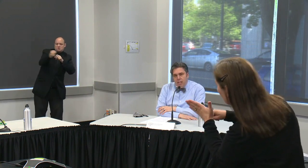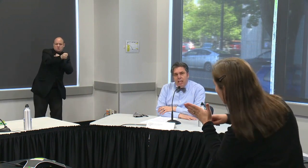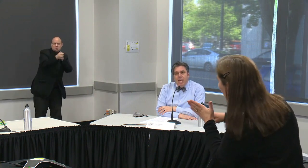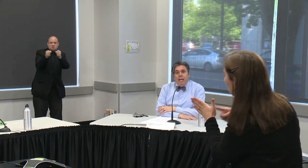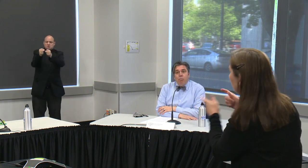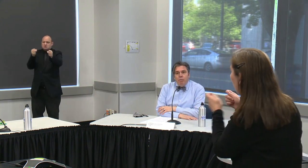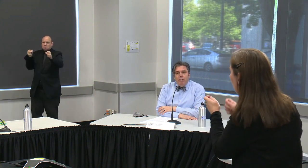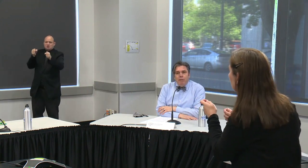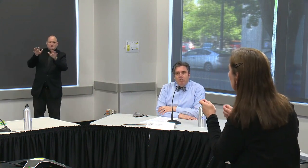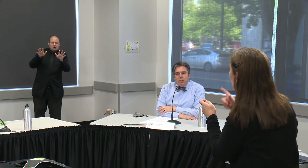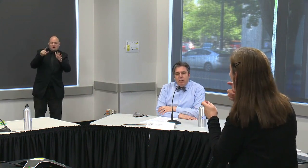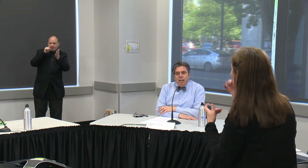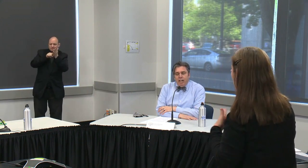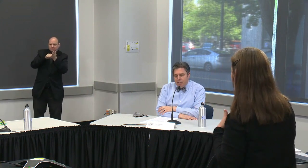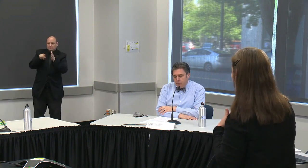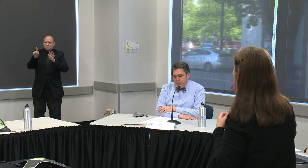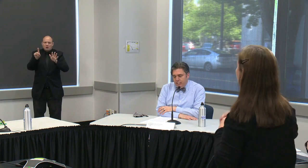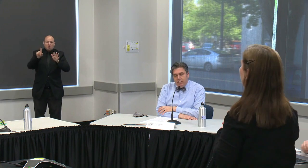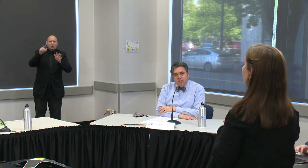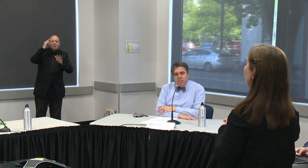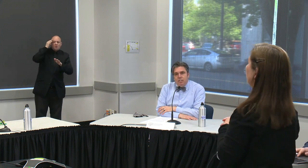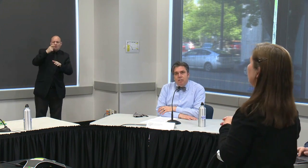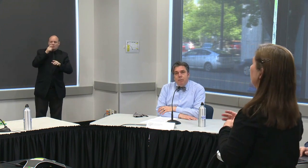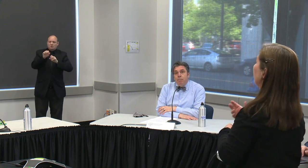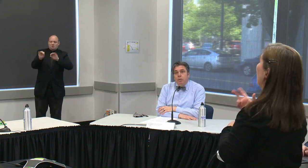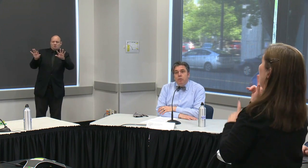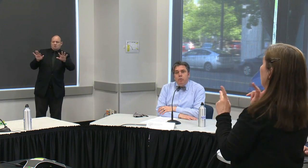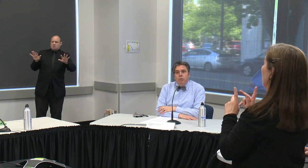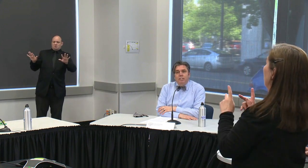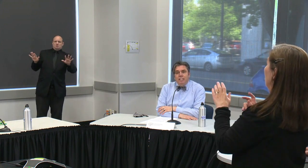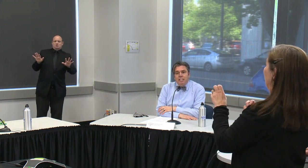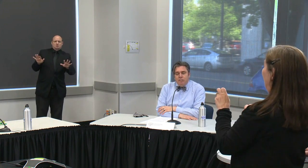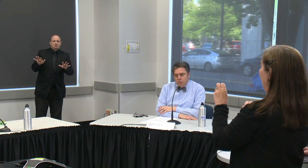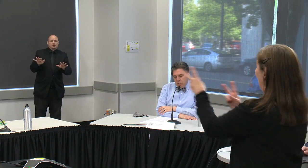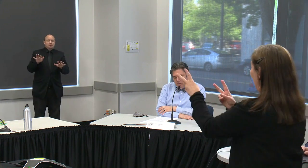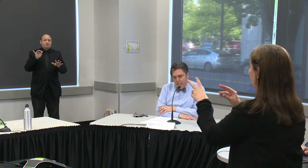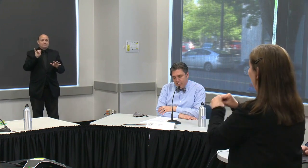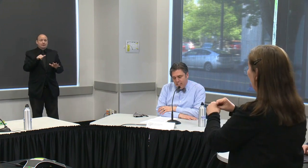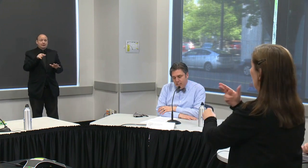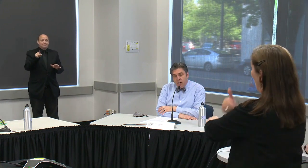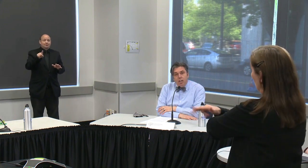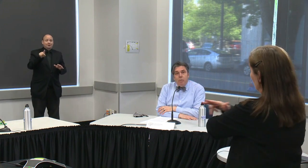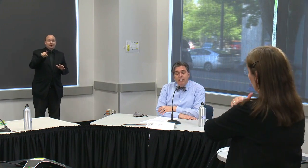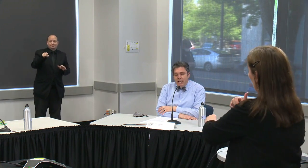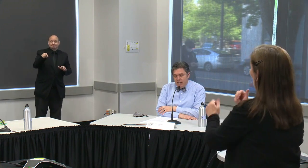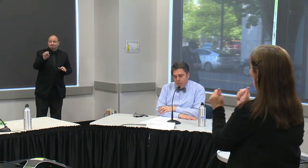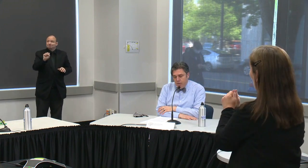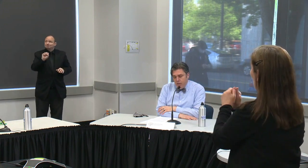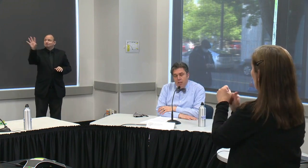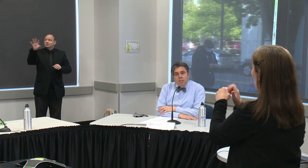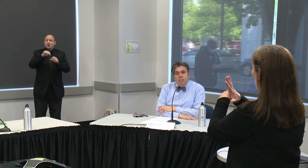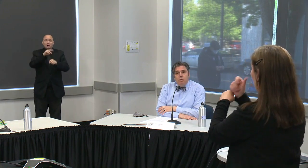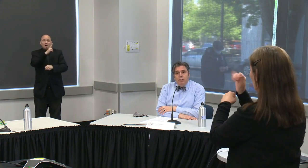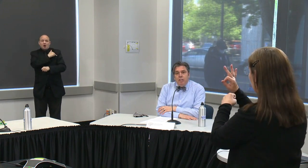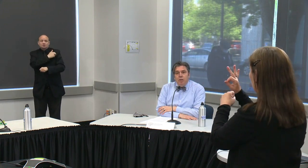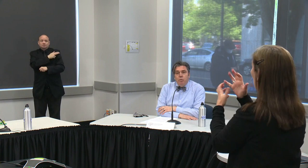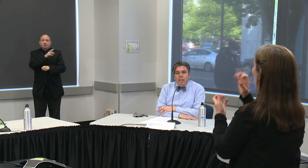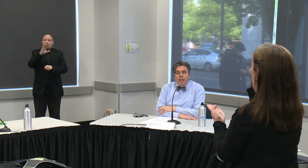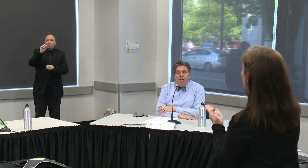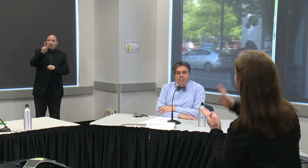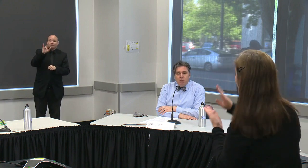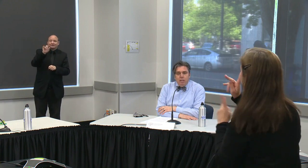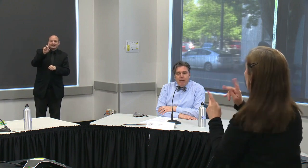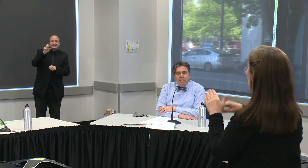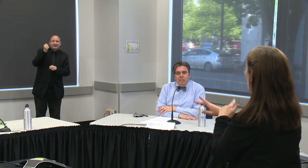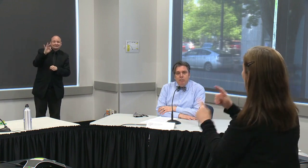and we want to make sure that our hospitalizations that people who are sickest with covet 19 are going down so that we know